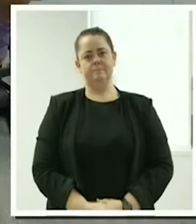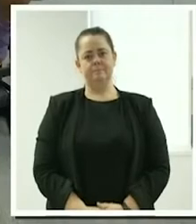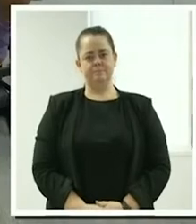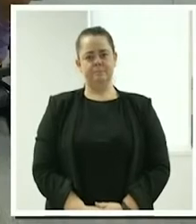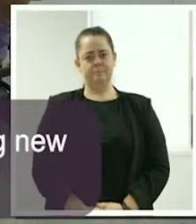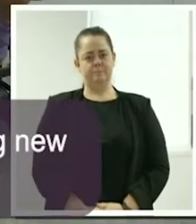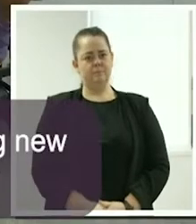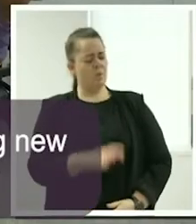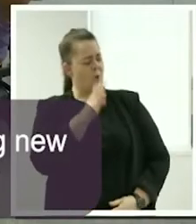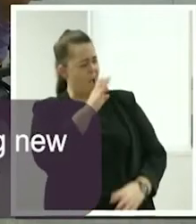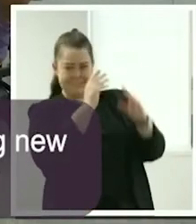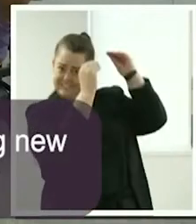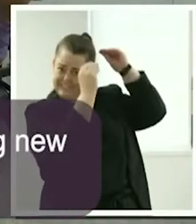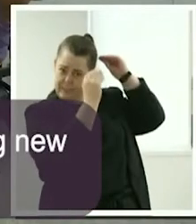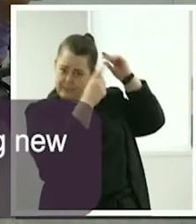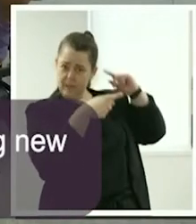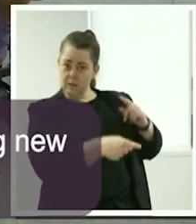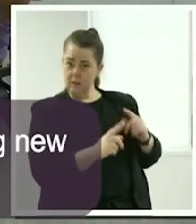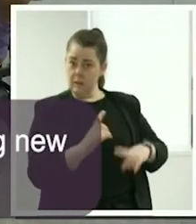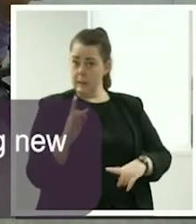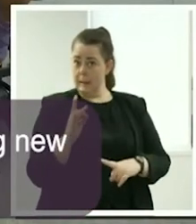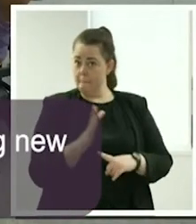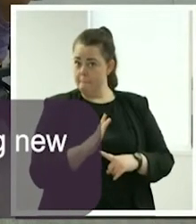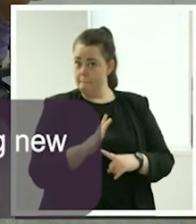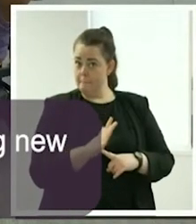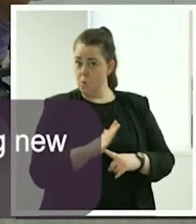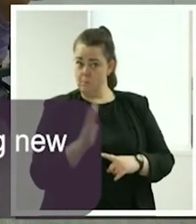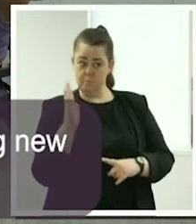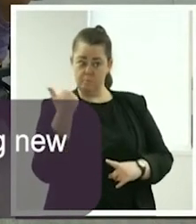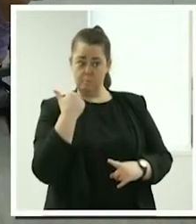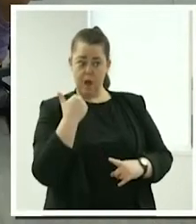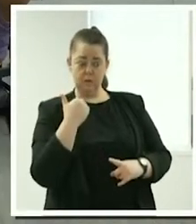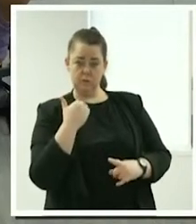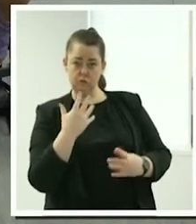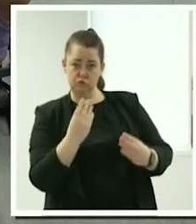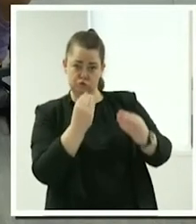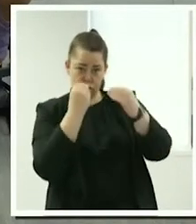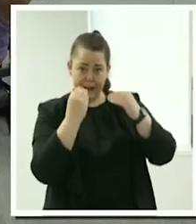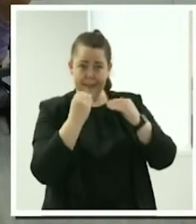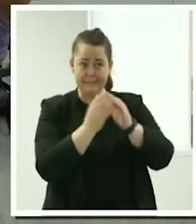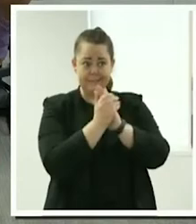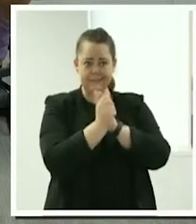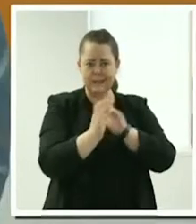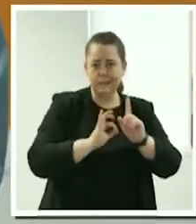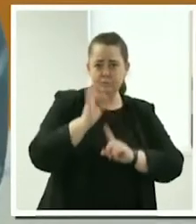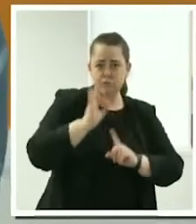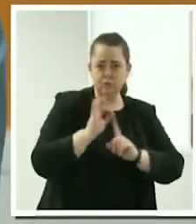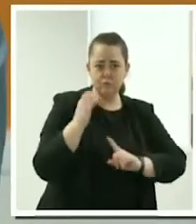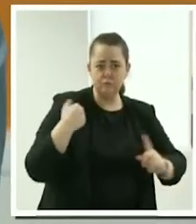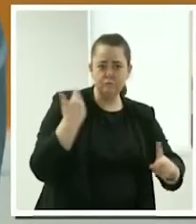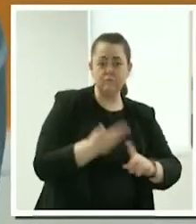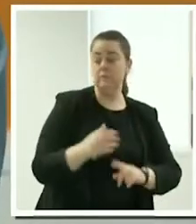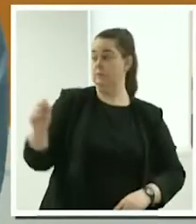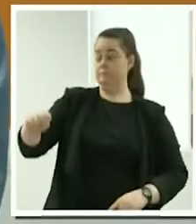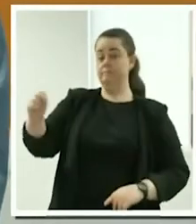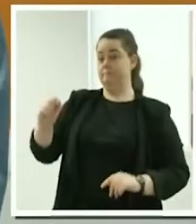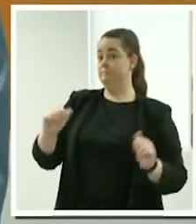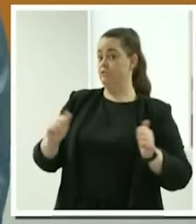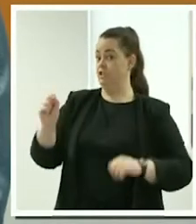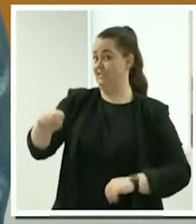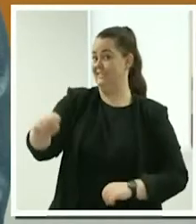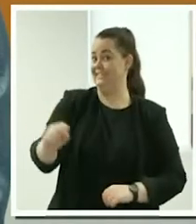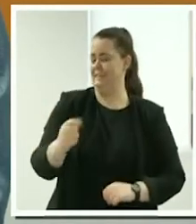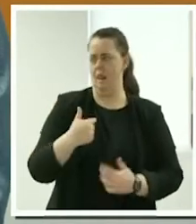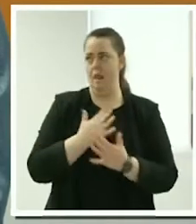So Tammy, have you taken an opportunity to invest in training or acquiring new skills? I have, that's what I love about the platform. There's